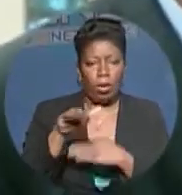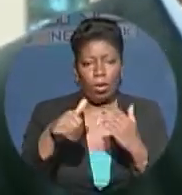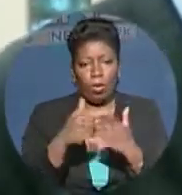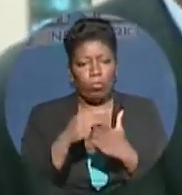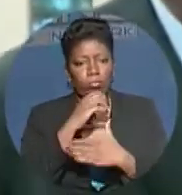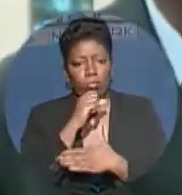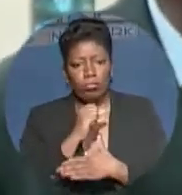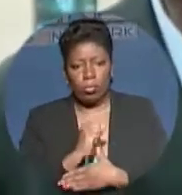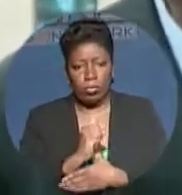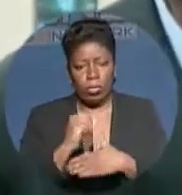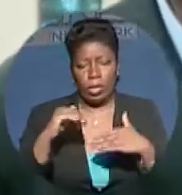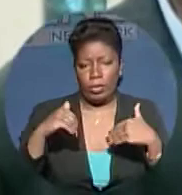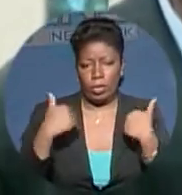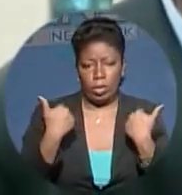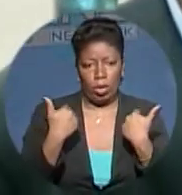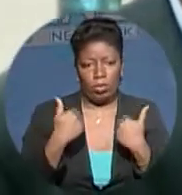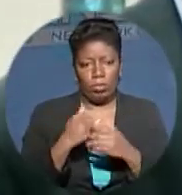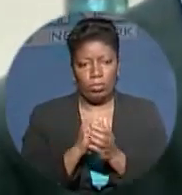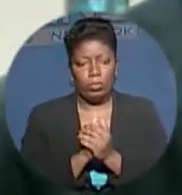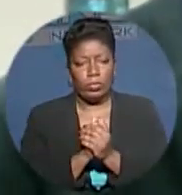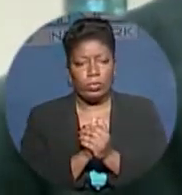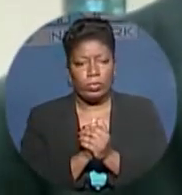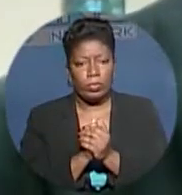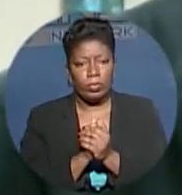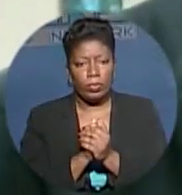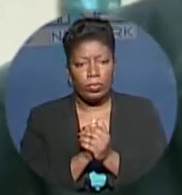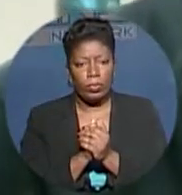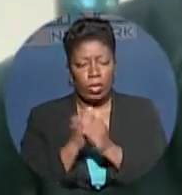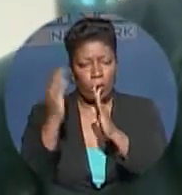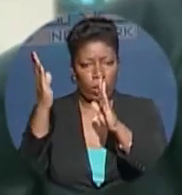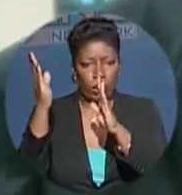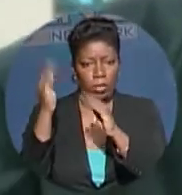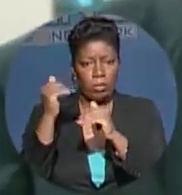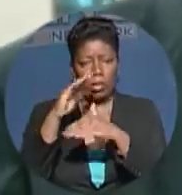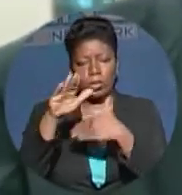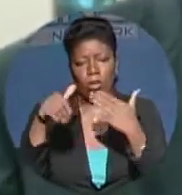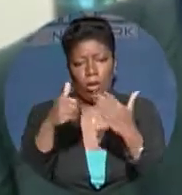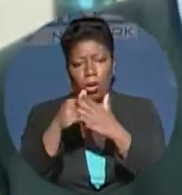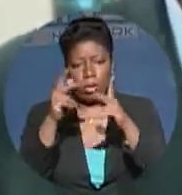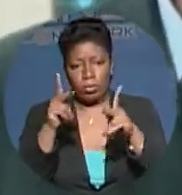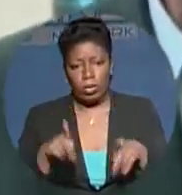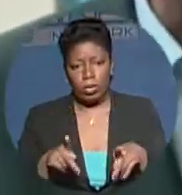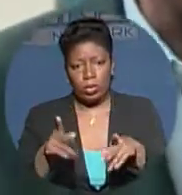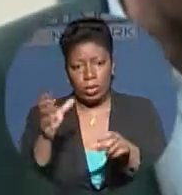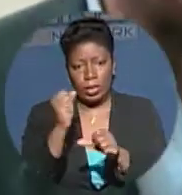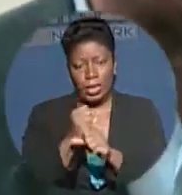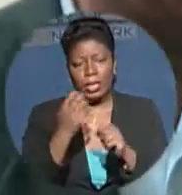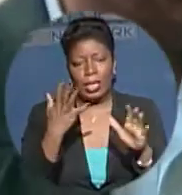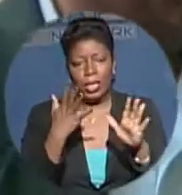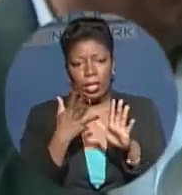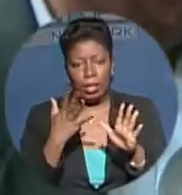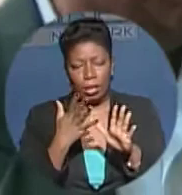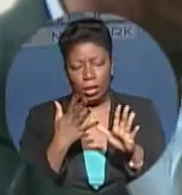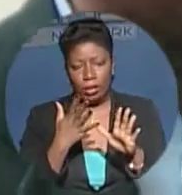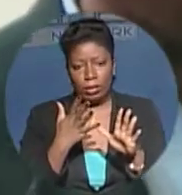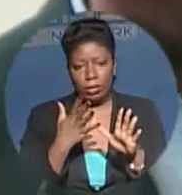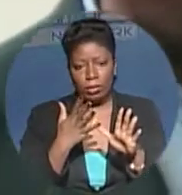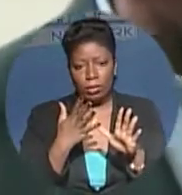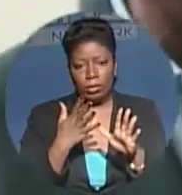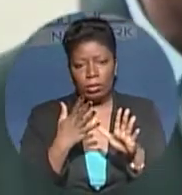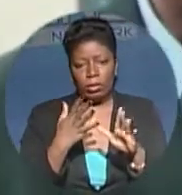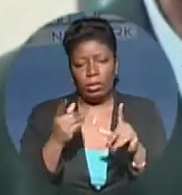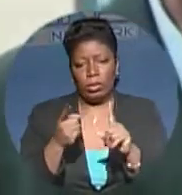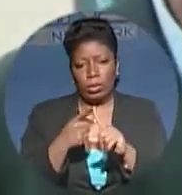were on the sideways, we'll expect everybody to get in line and get in